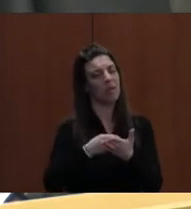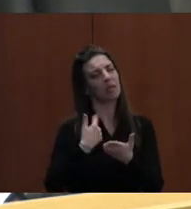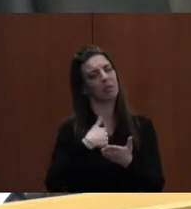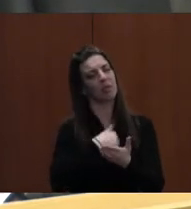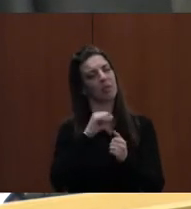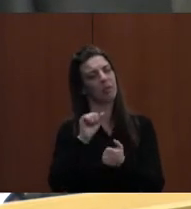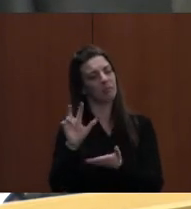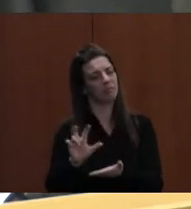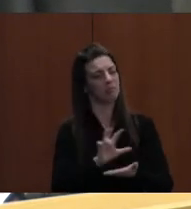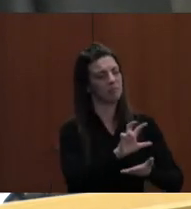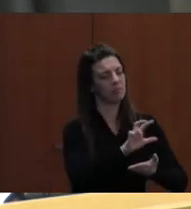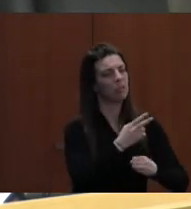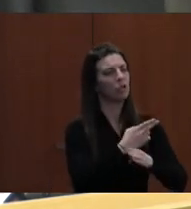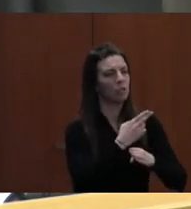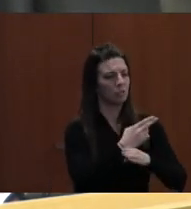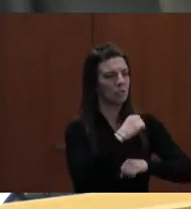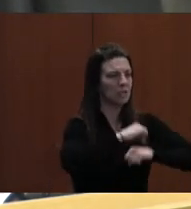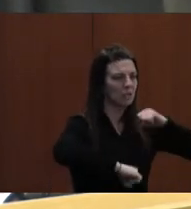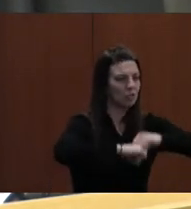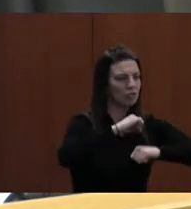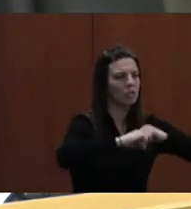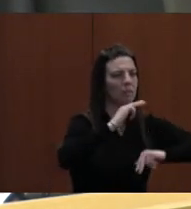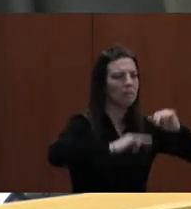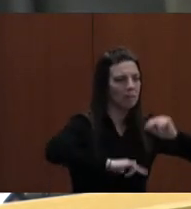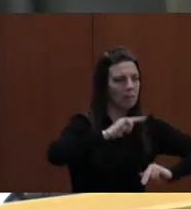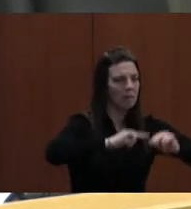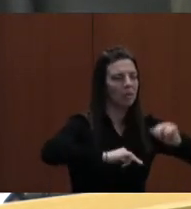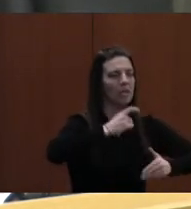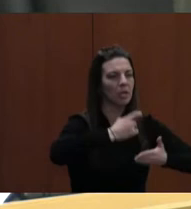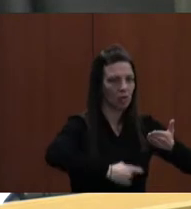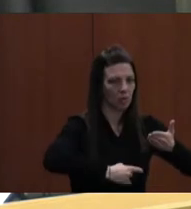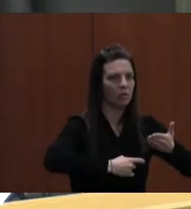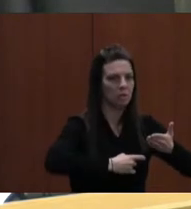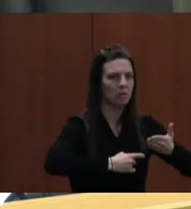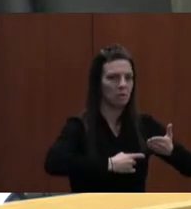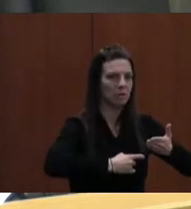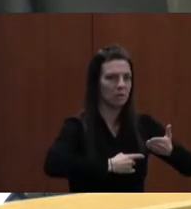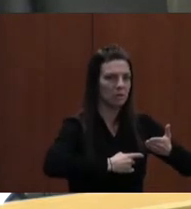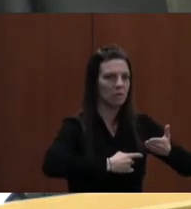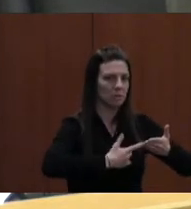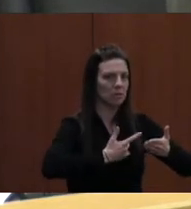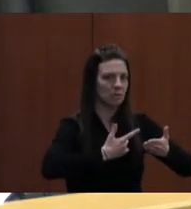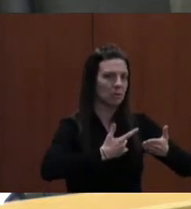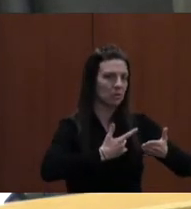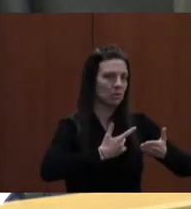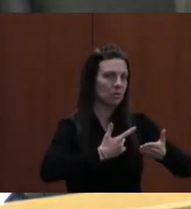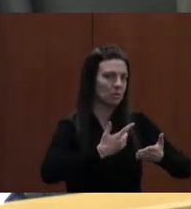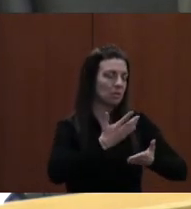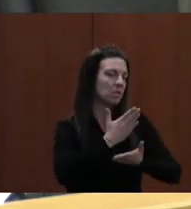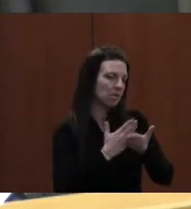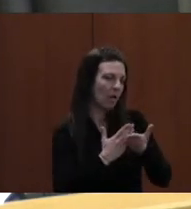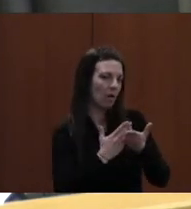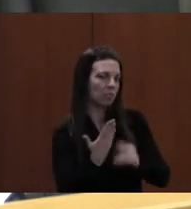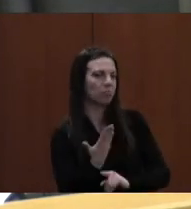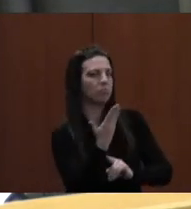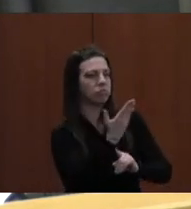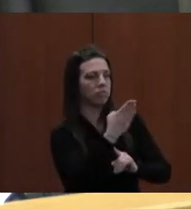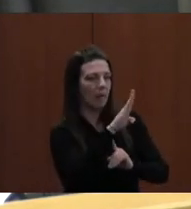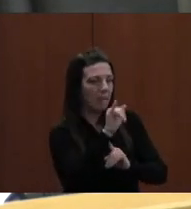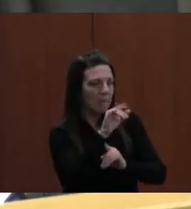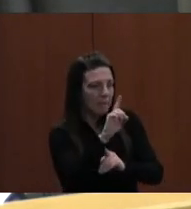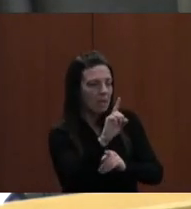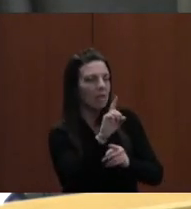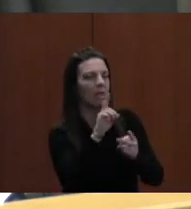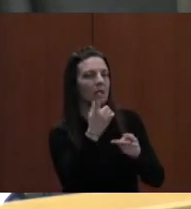Construction costs in some cases have gone up substantially. Most cases have gone up substantially. Some of our bids have been probably 50